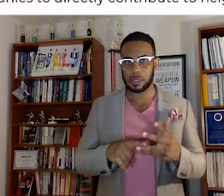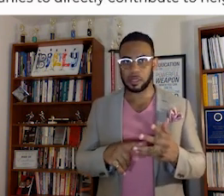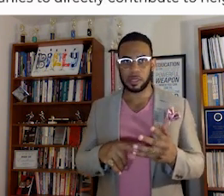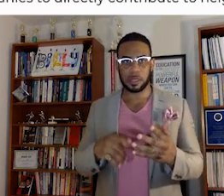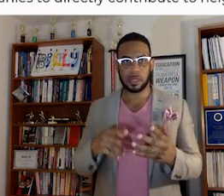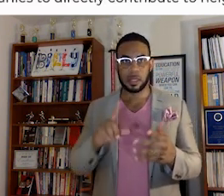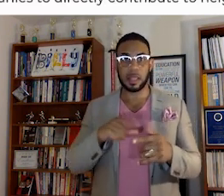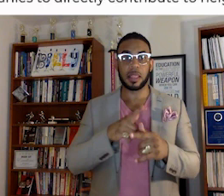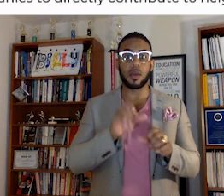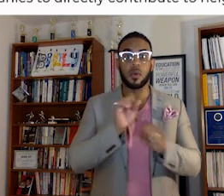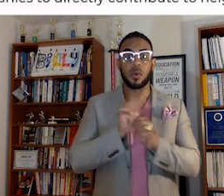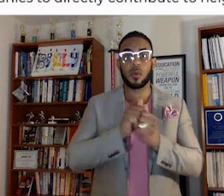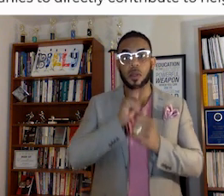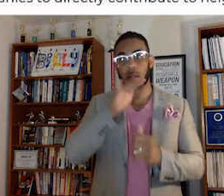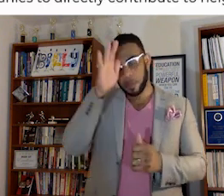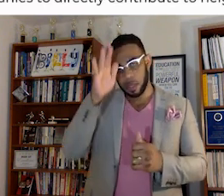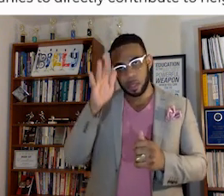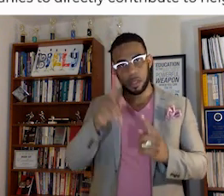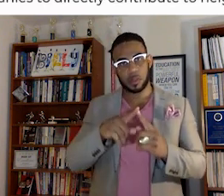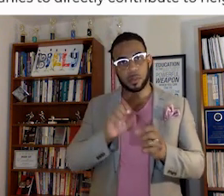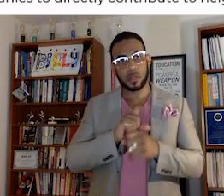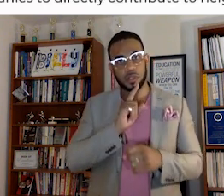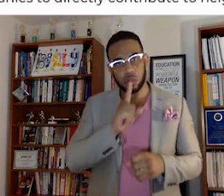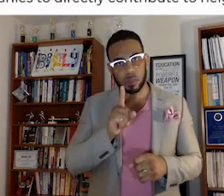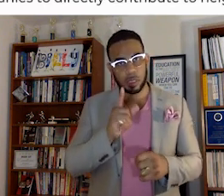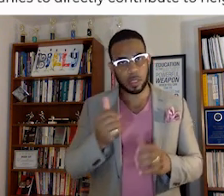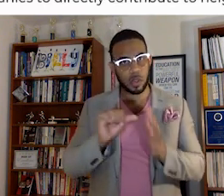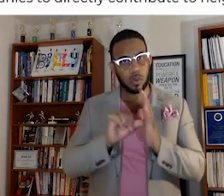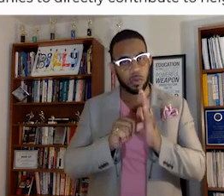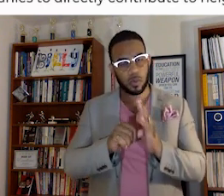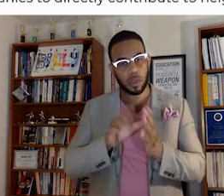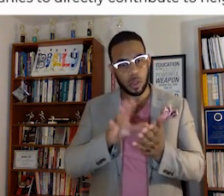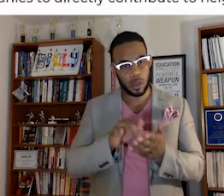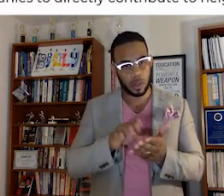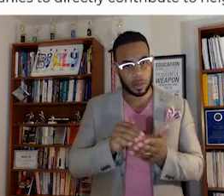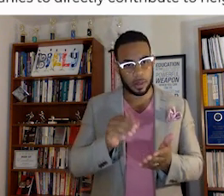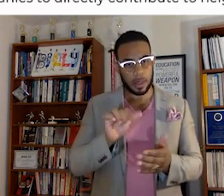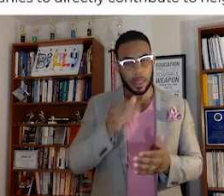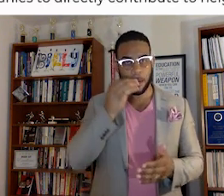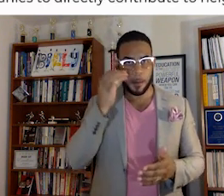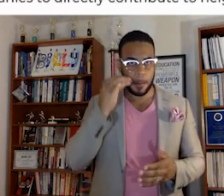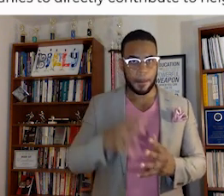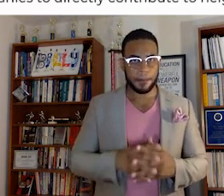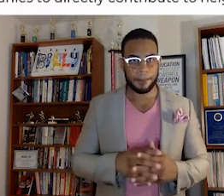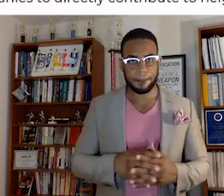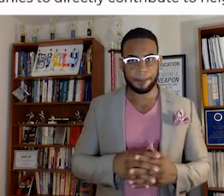And then we work with the parents to assure that they reinforce the learning at home.